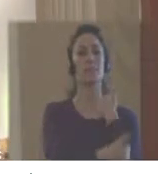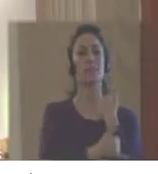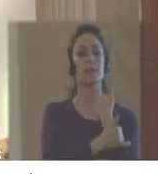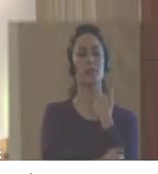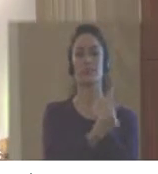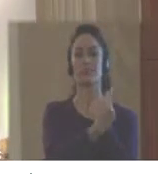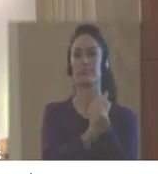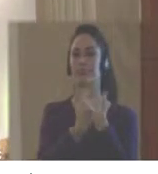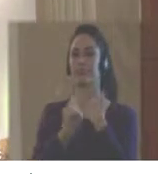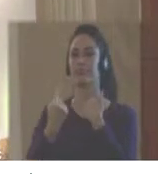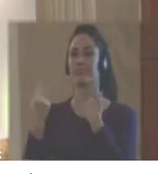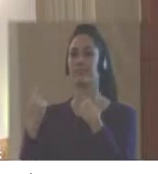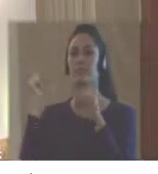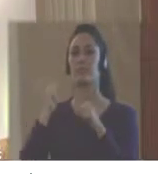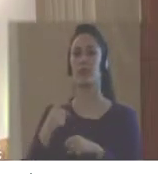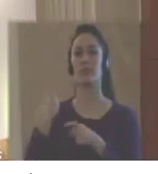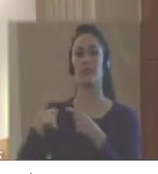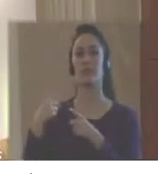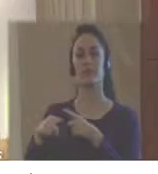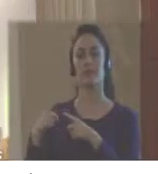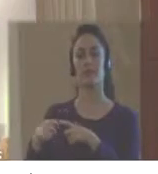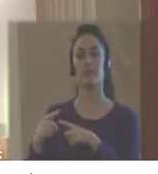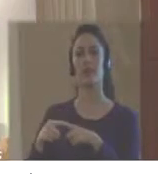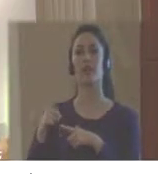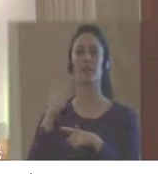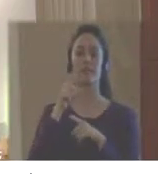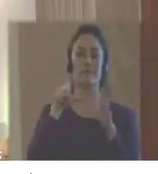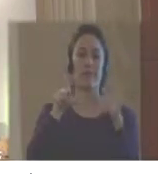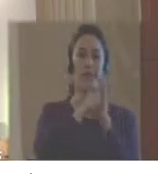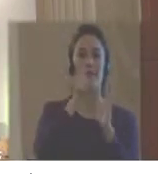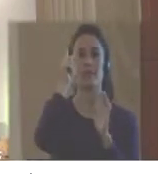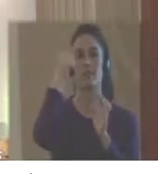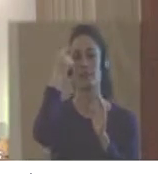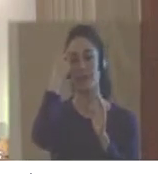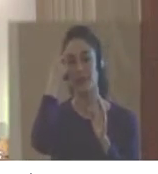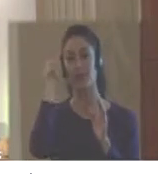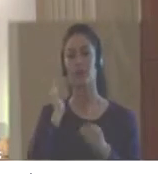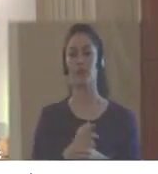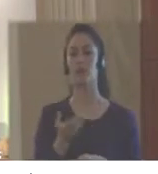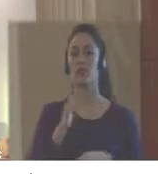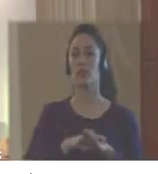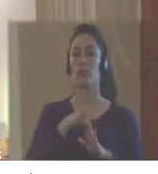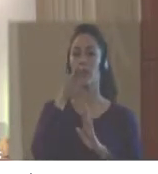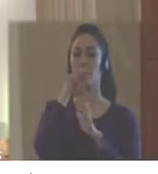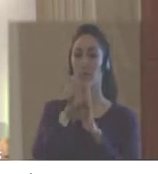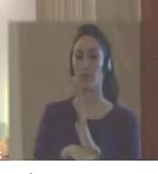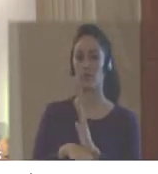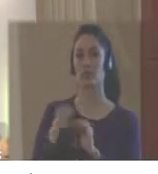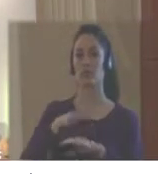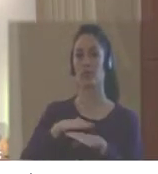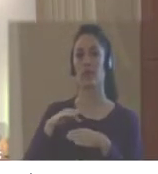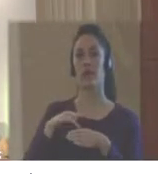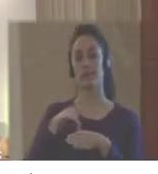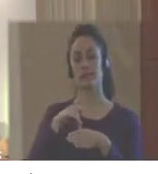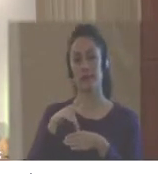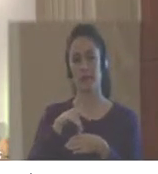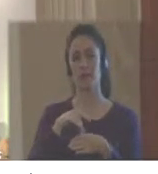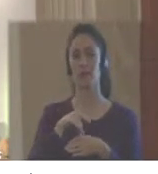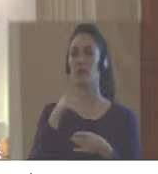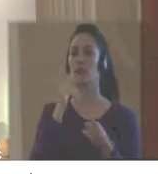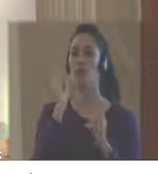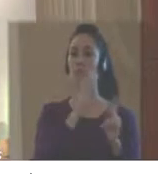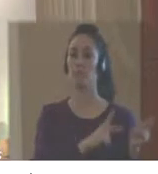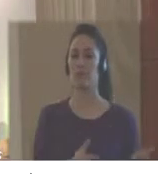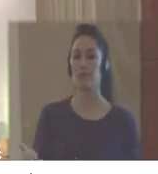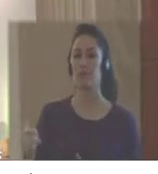a little bit about how each country is and where it is at in the general governance framework of risk reduction or preparedness